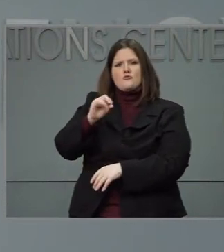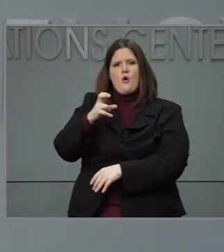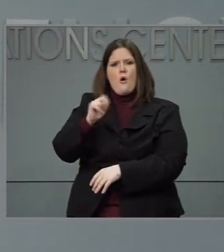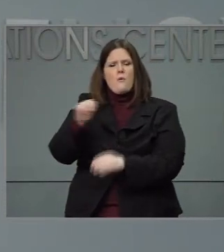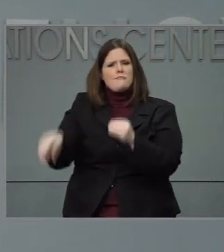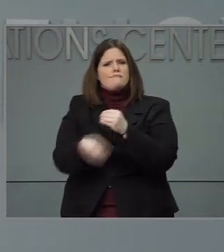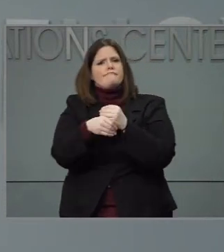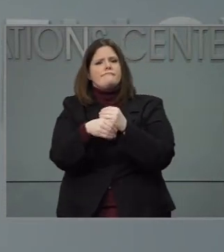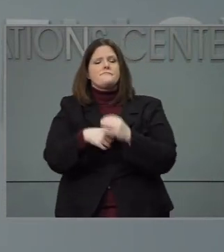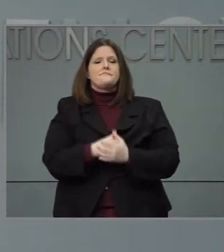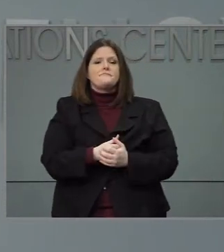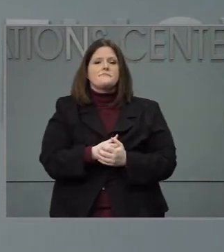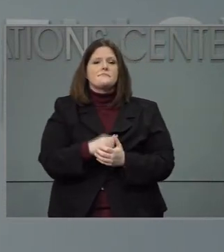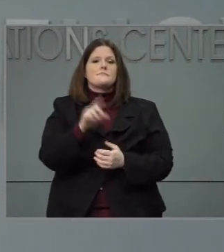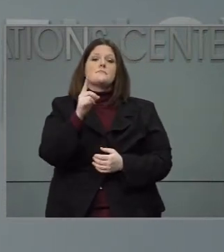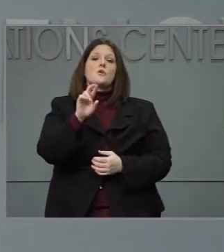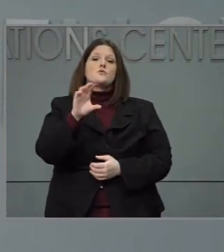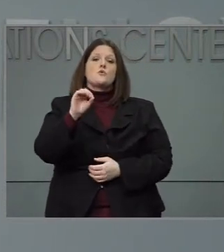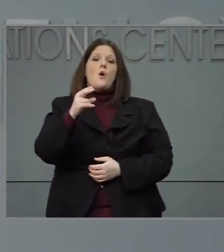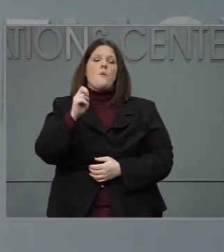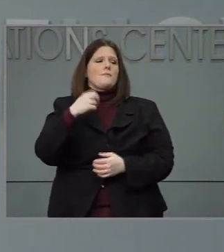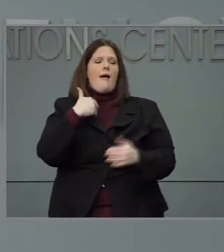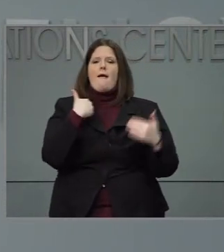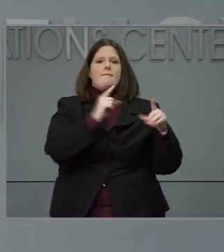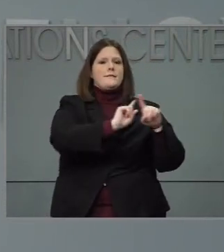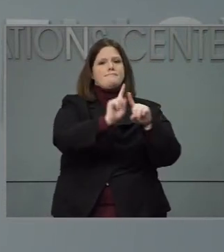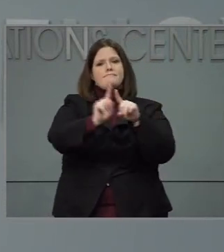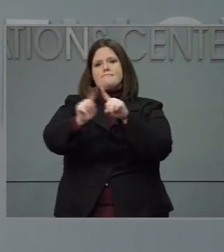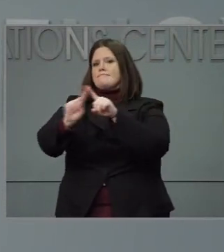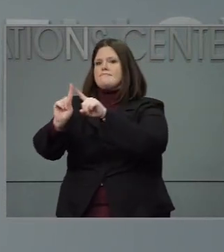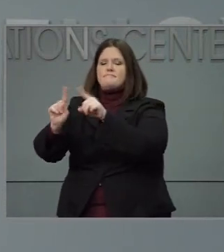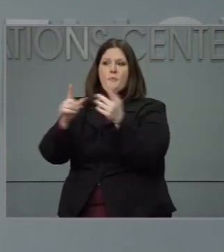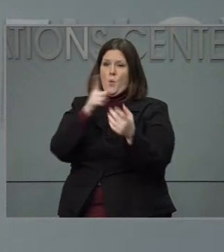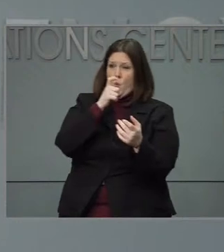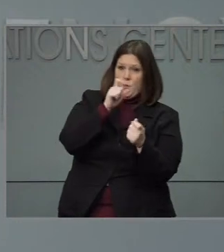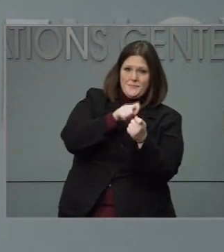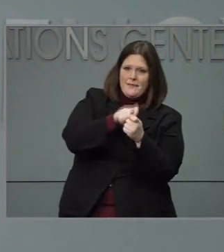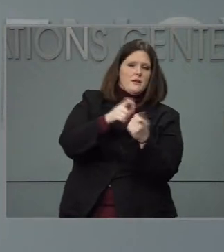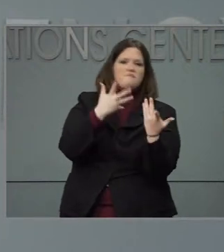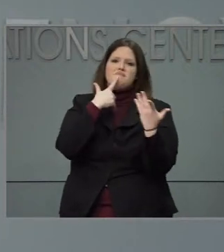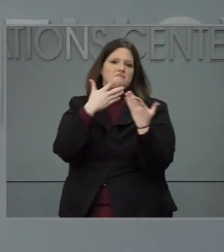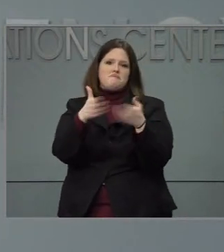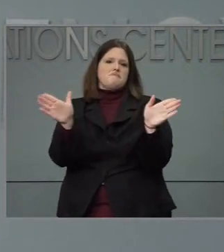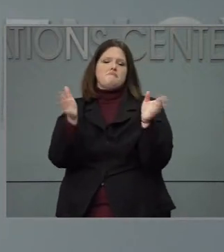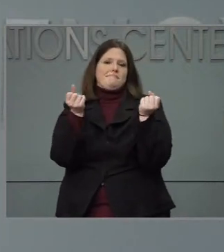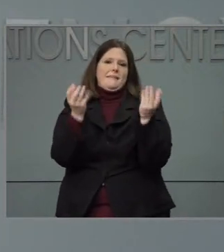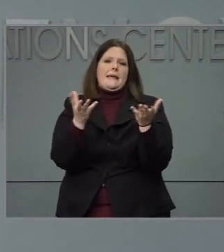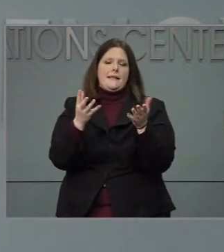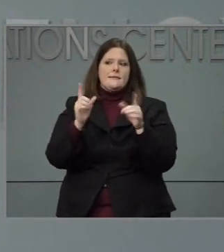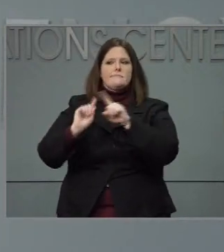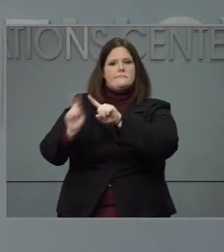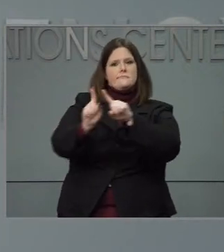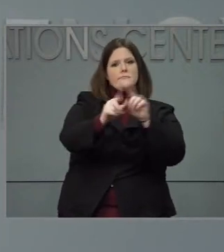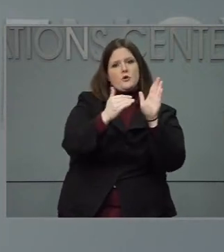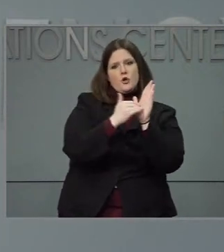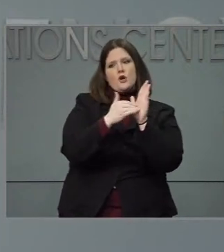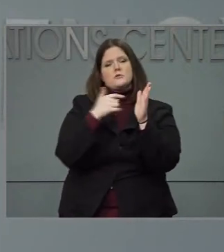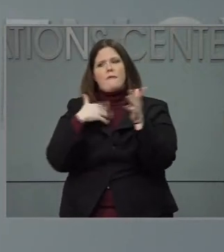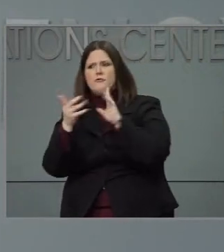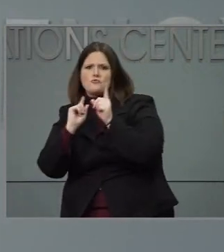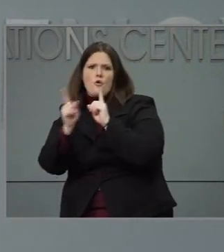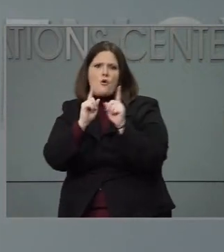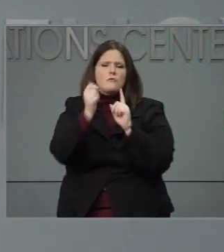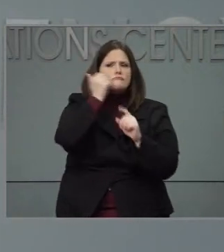Thanks for that. I have conversations with heads of hospitals all of the time, and we have heard different reports of folks saying